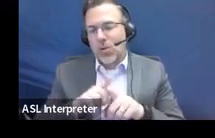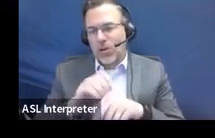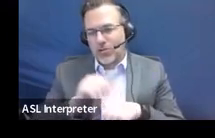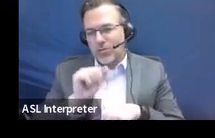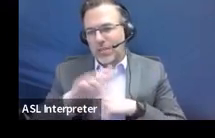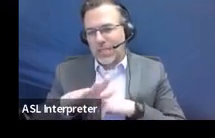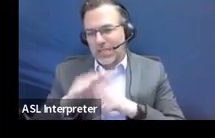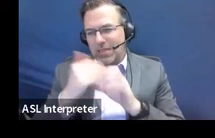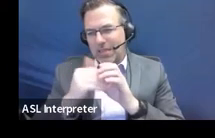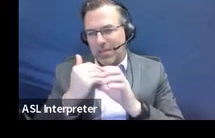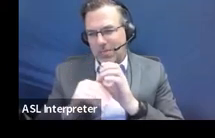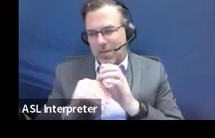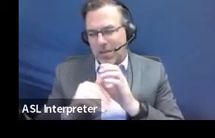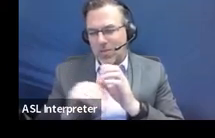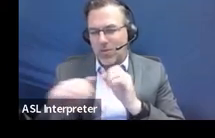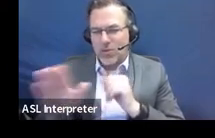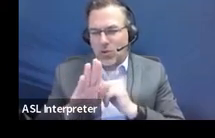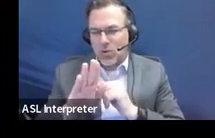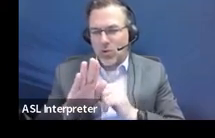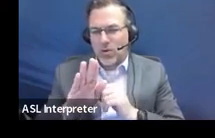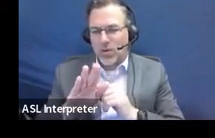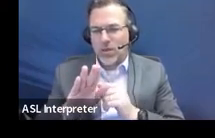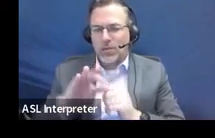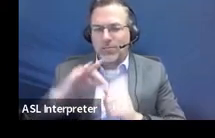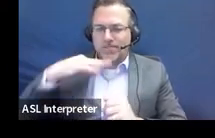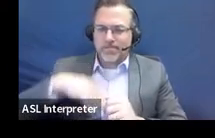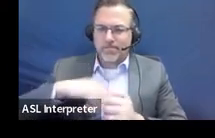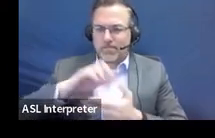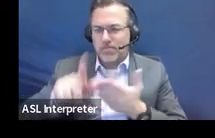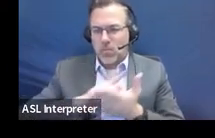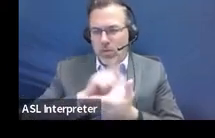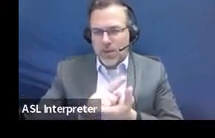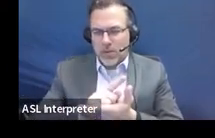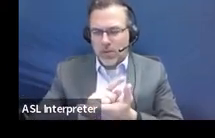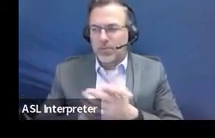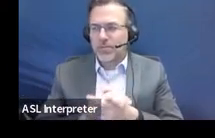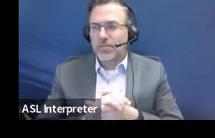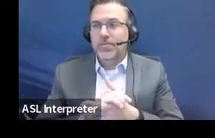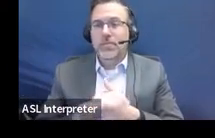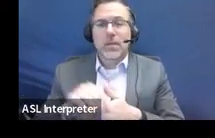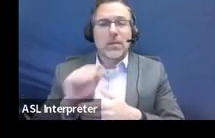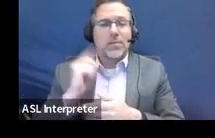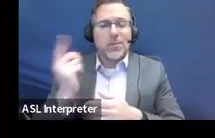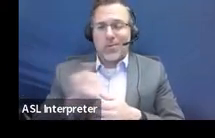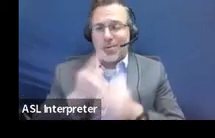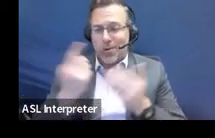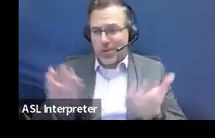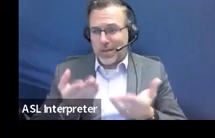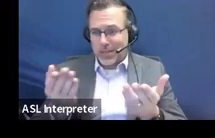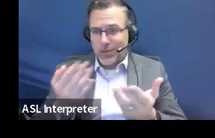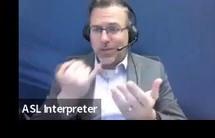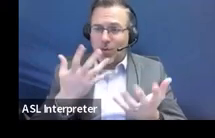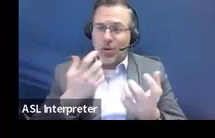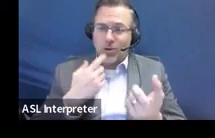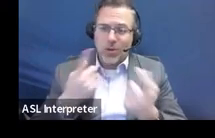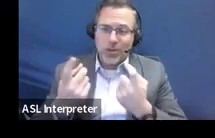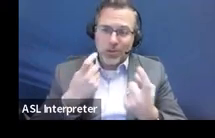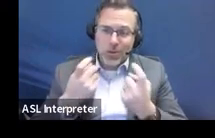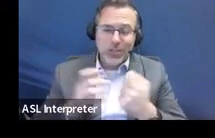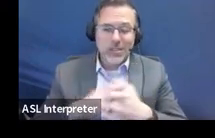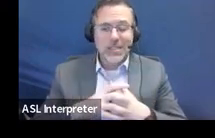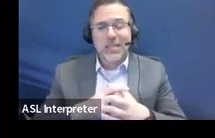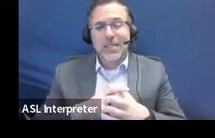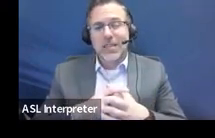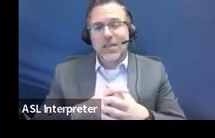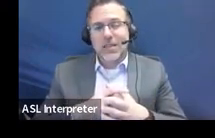with your contact hour, if you request a contact hour. But yes, we're always here. If you want to reach out and ask questions, we always say, if you